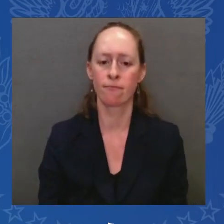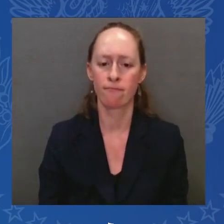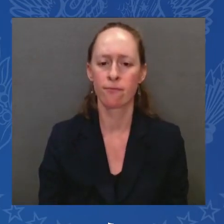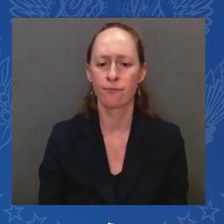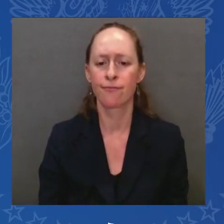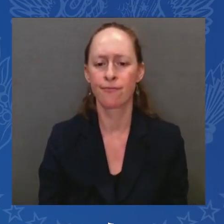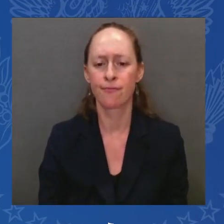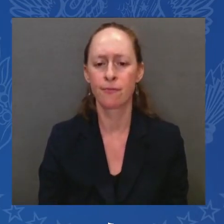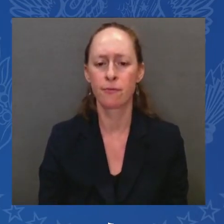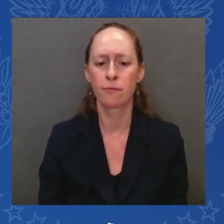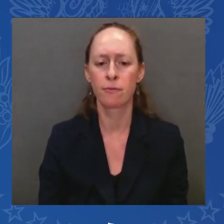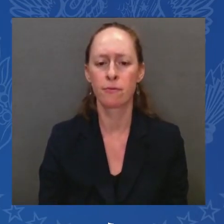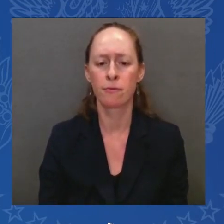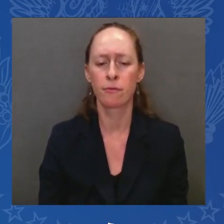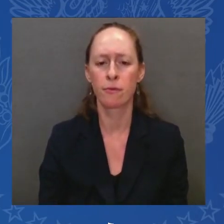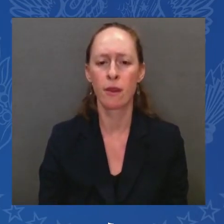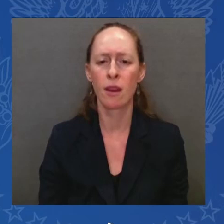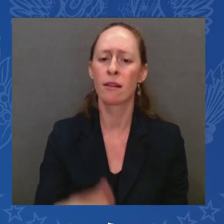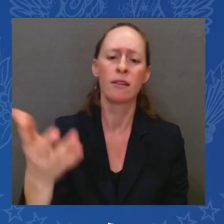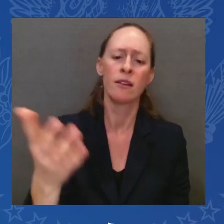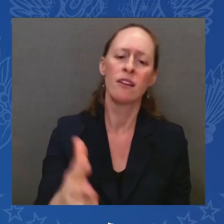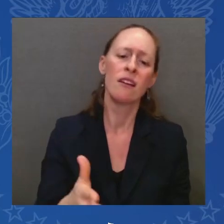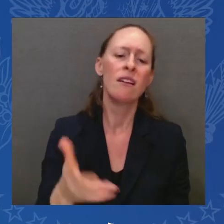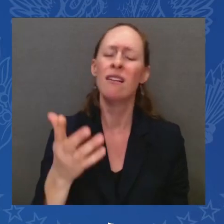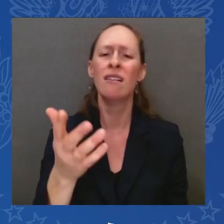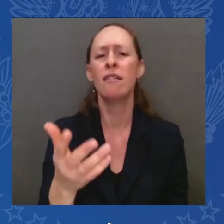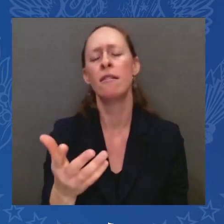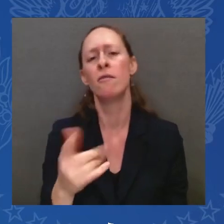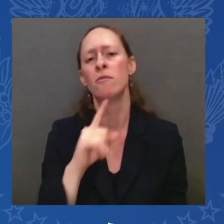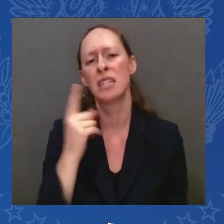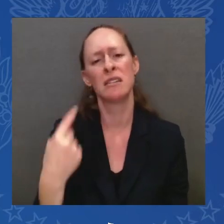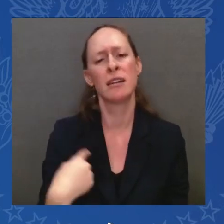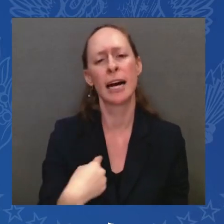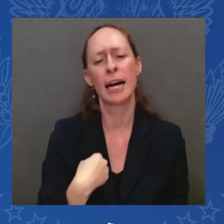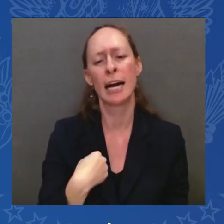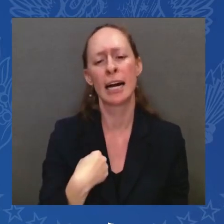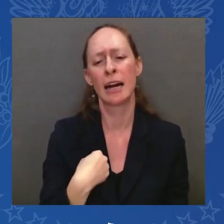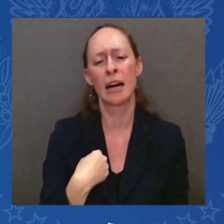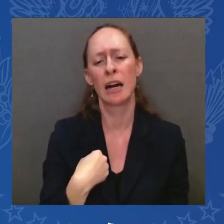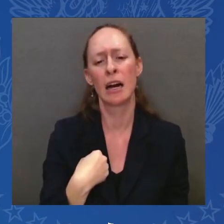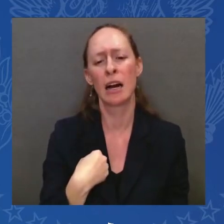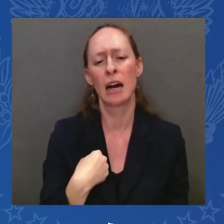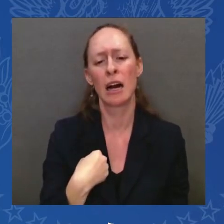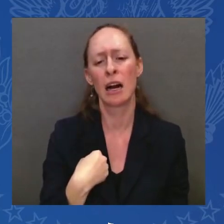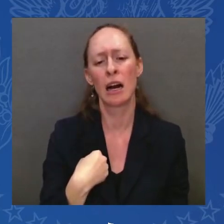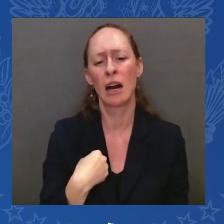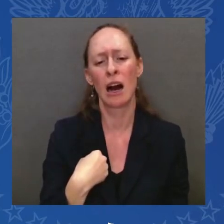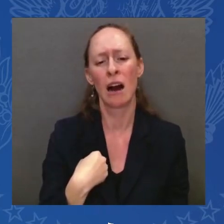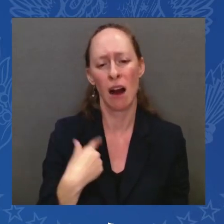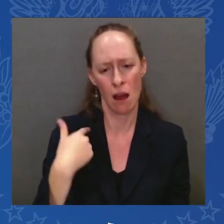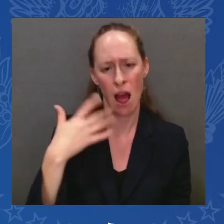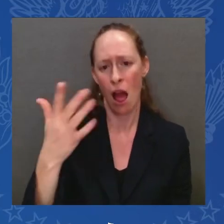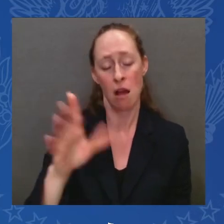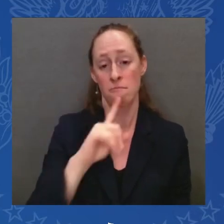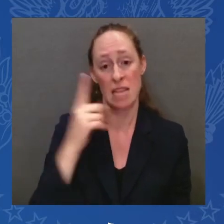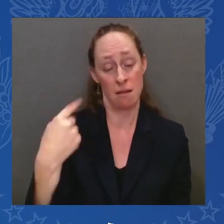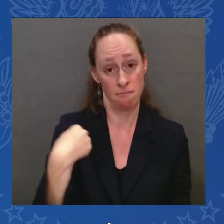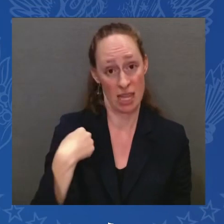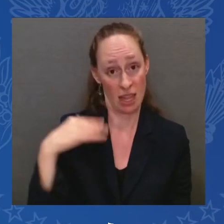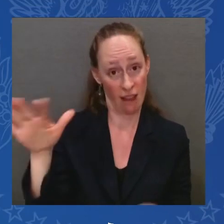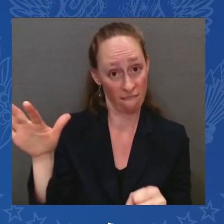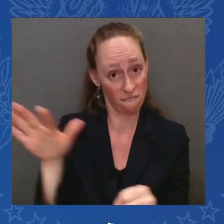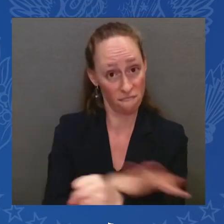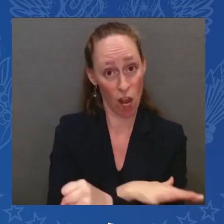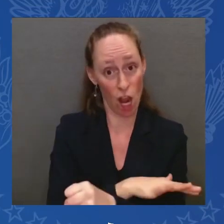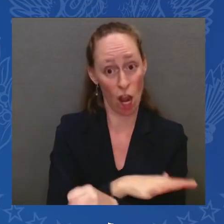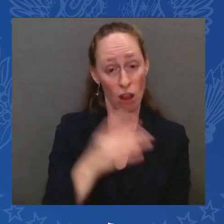I don't know anything about the kind of losses talking here, but I know a little bit of like to feel loss. Lose people you adore.